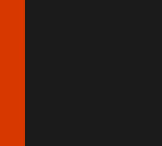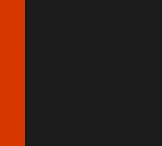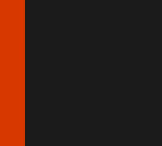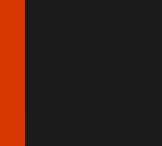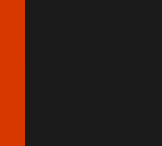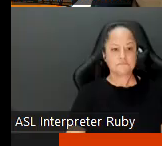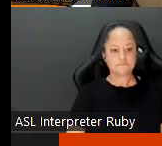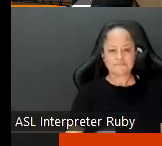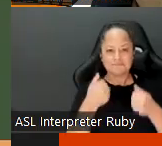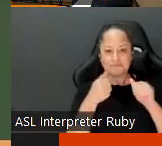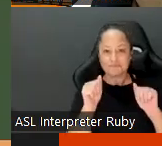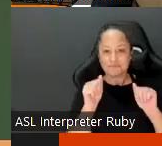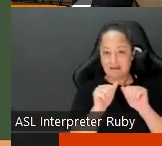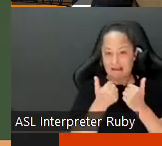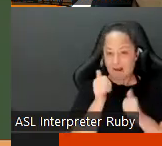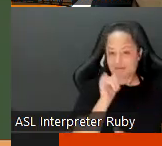try that one how's that